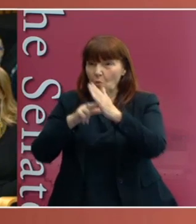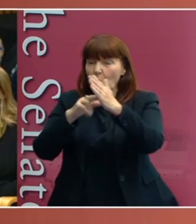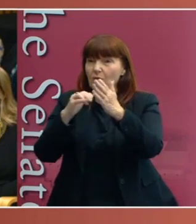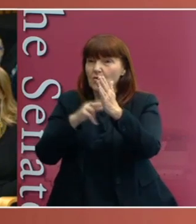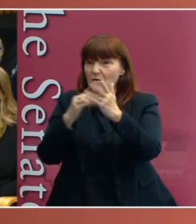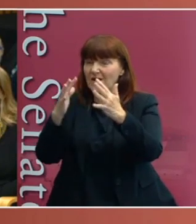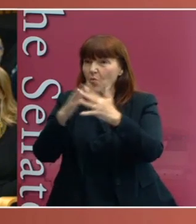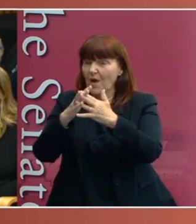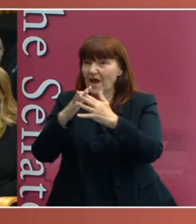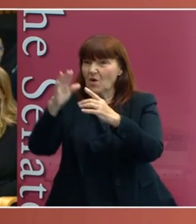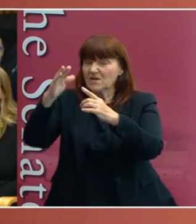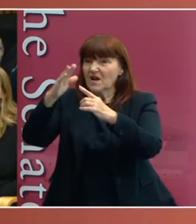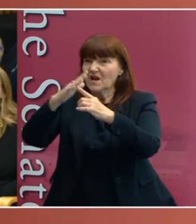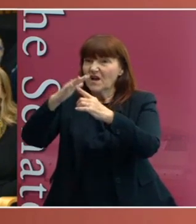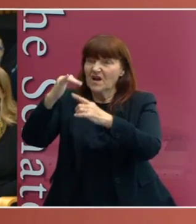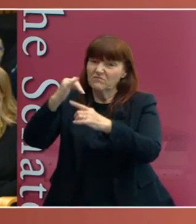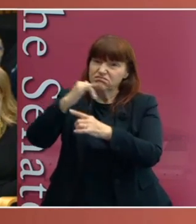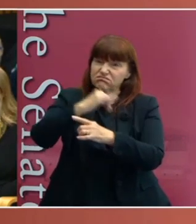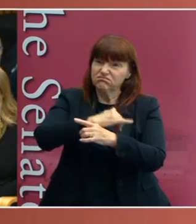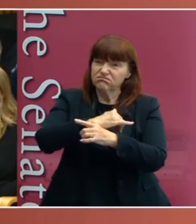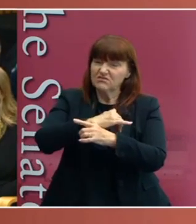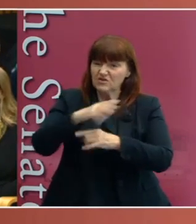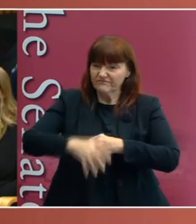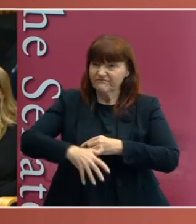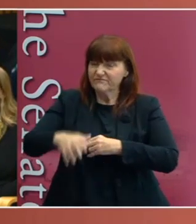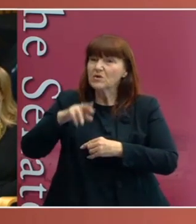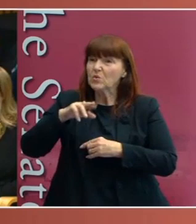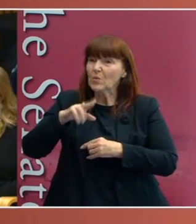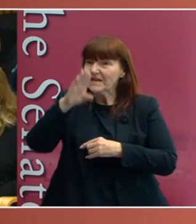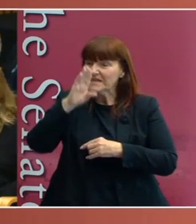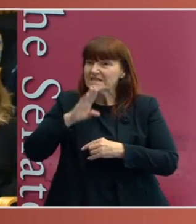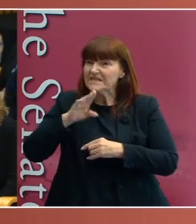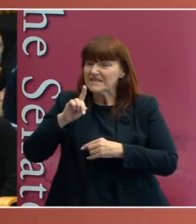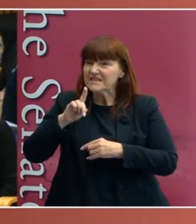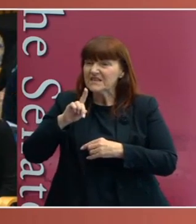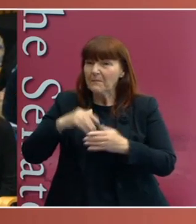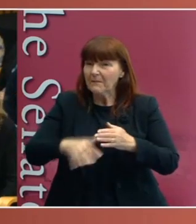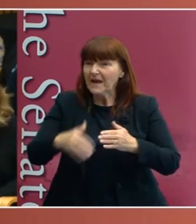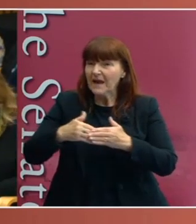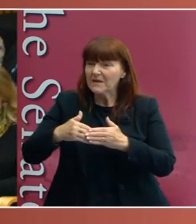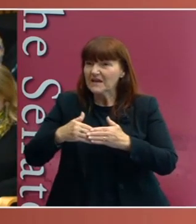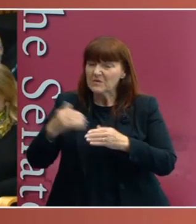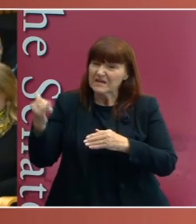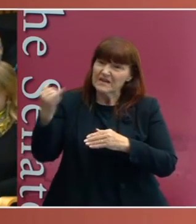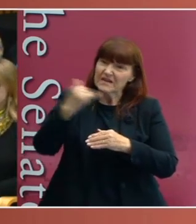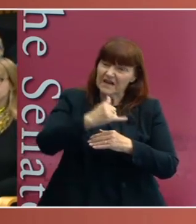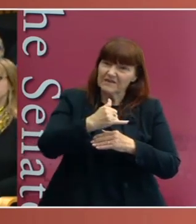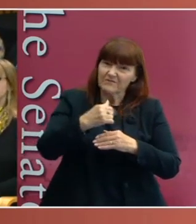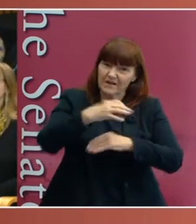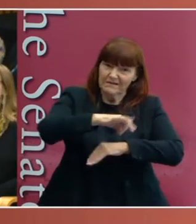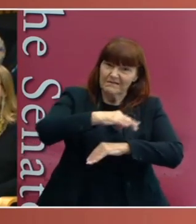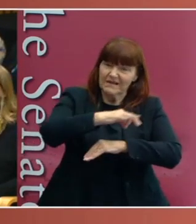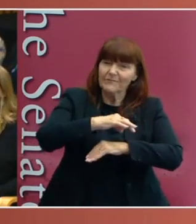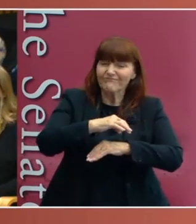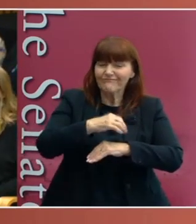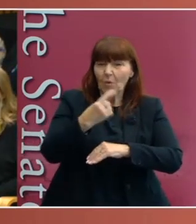case where there was a lady with twins and she lost one of the twins. I just wondered if that was constitutional under the healthcare agreements. Well, the